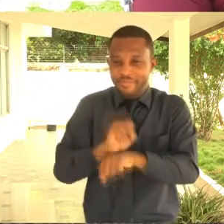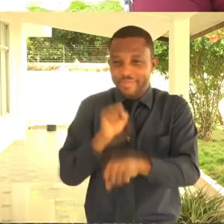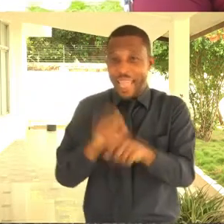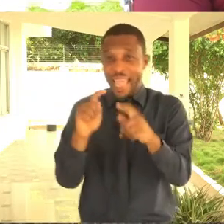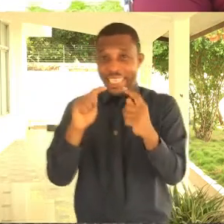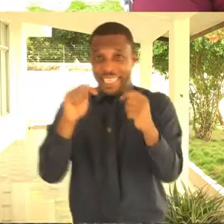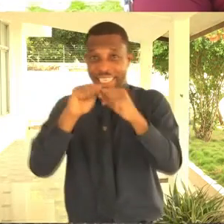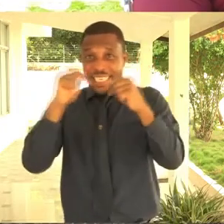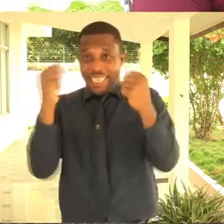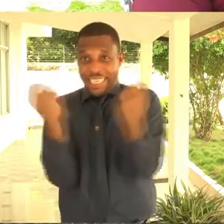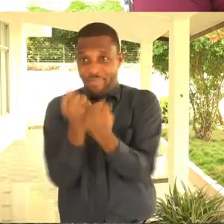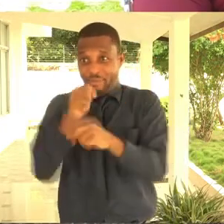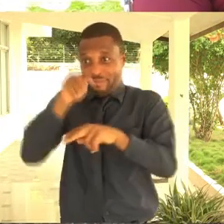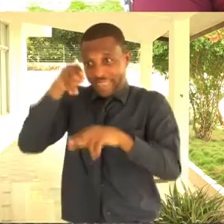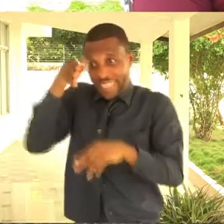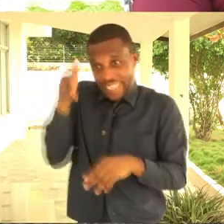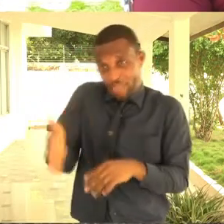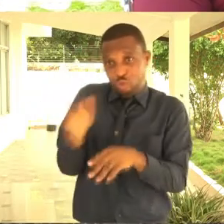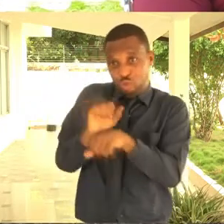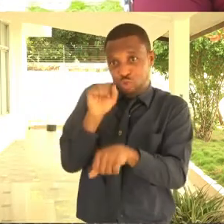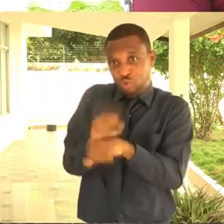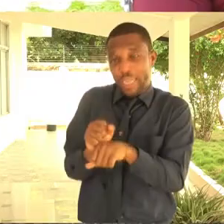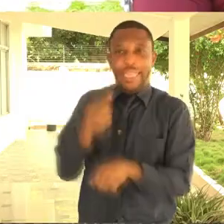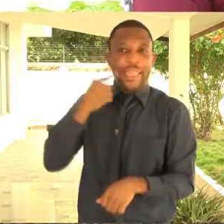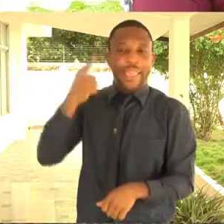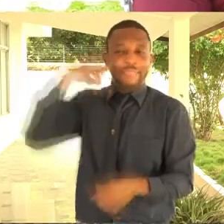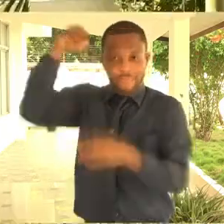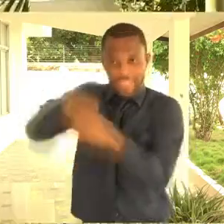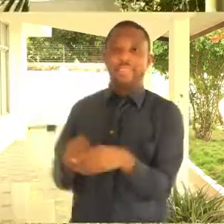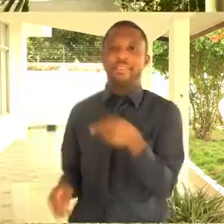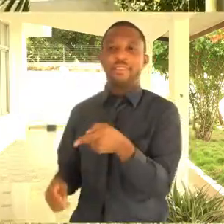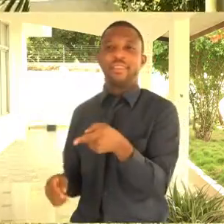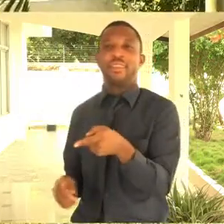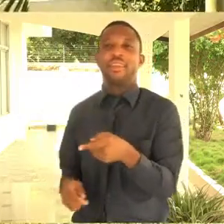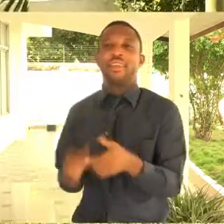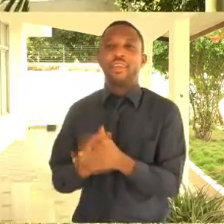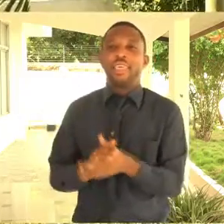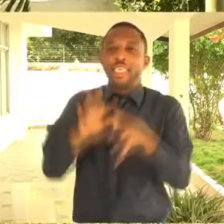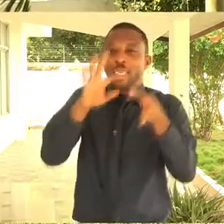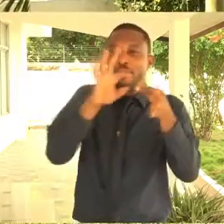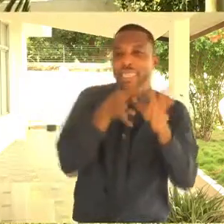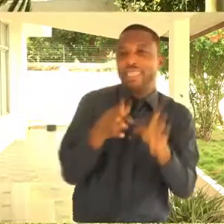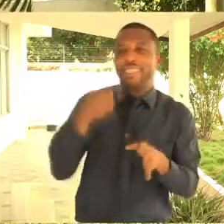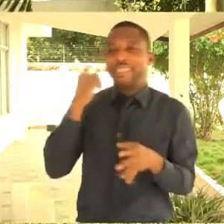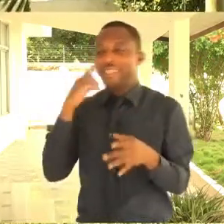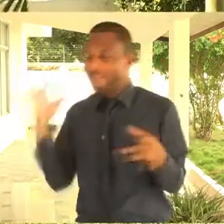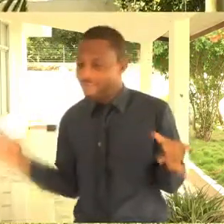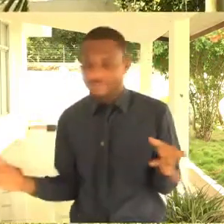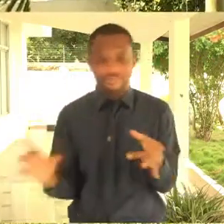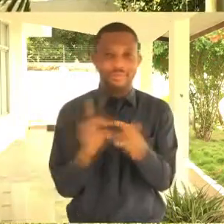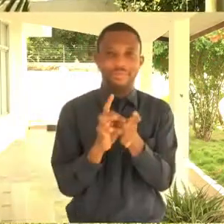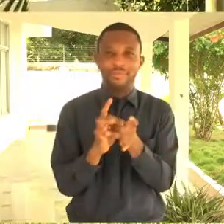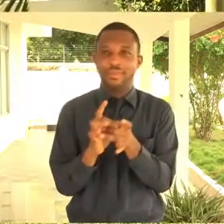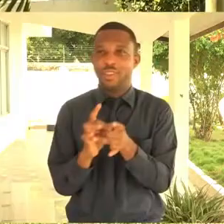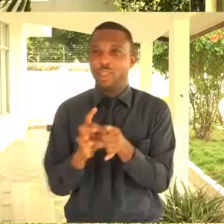there are some who are deaf, you know, and they work on it together with hearing interpreters. We brainstorm on some of the terms